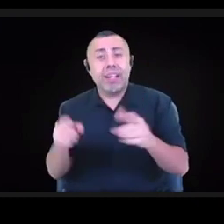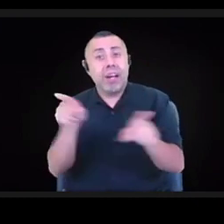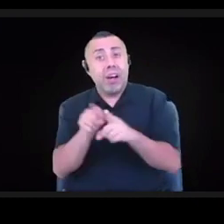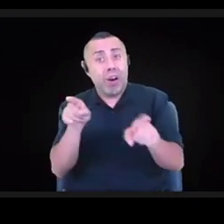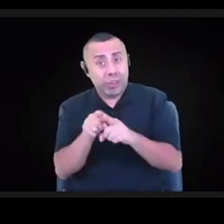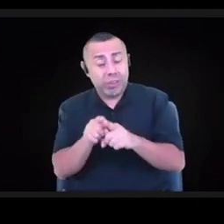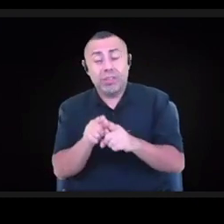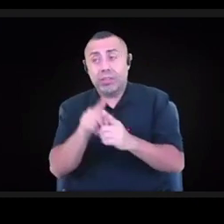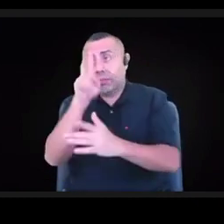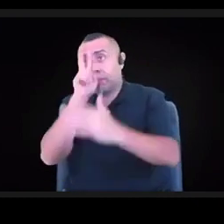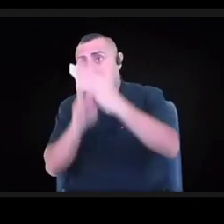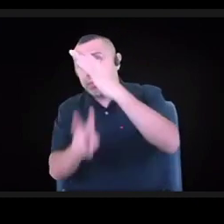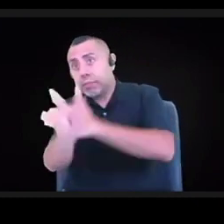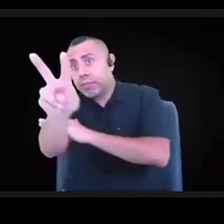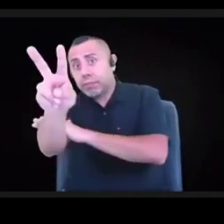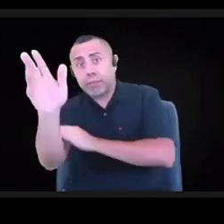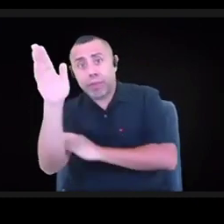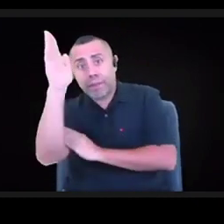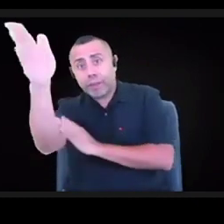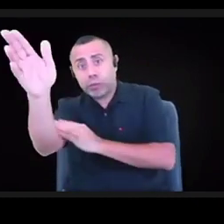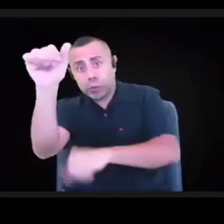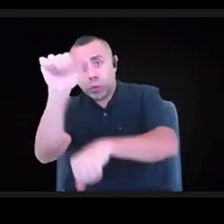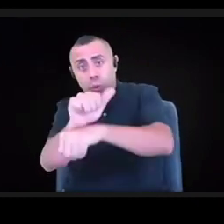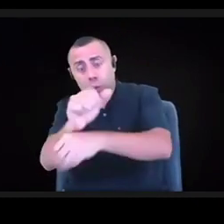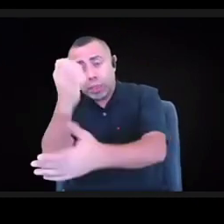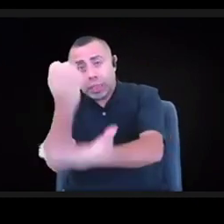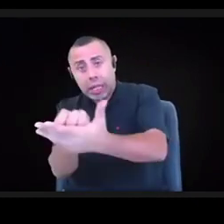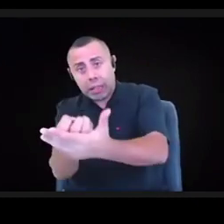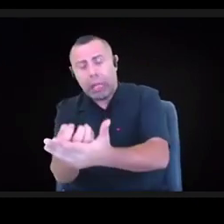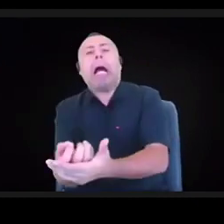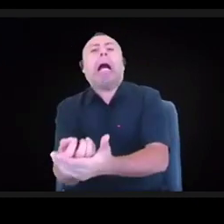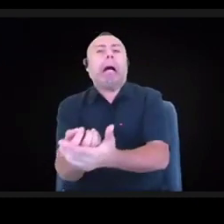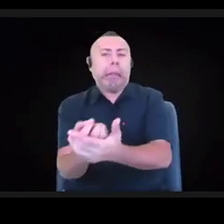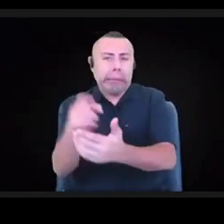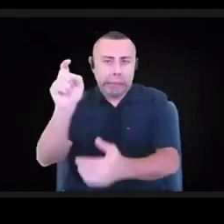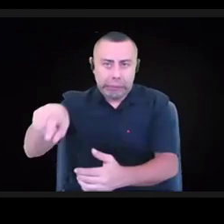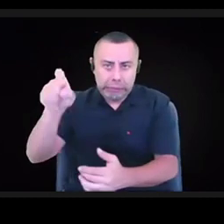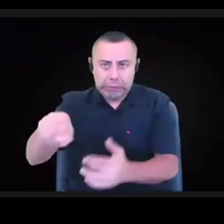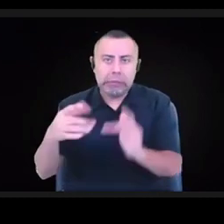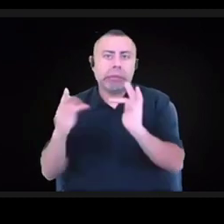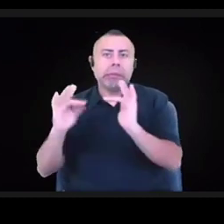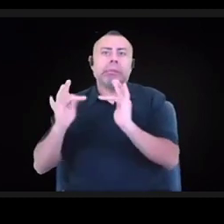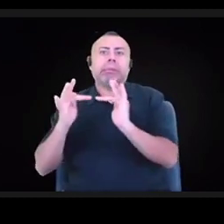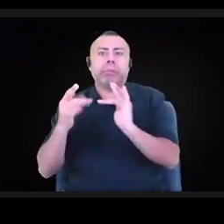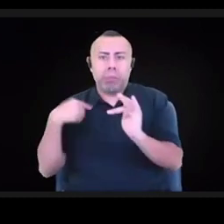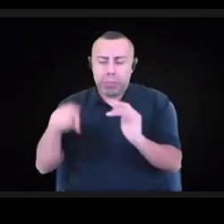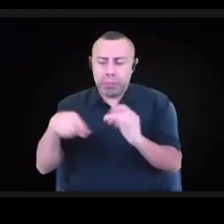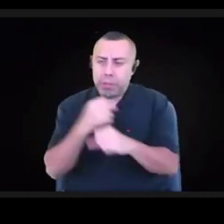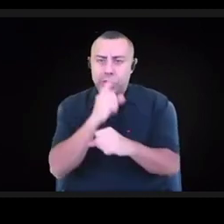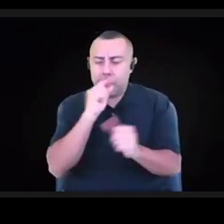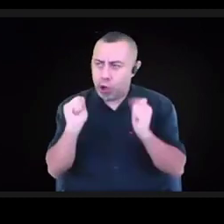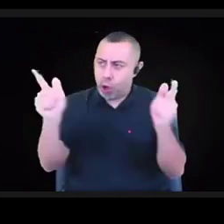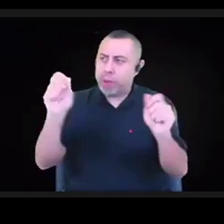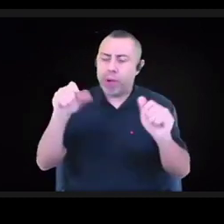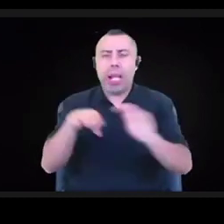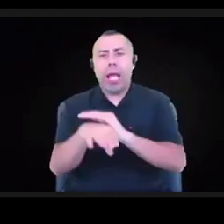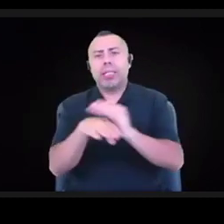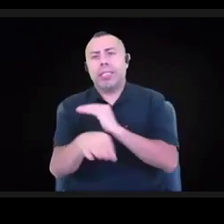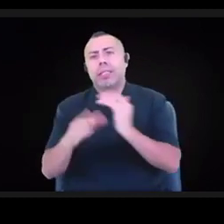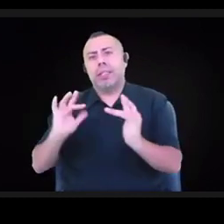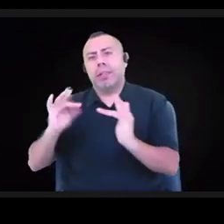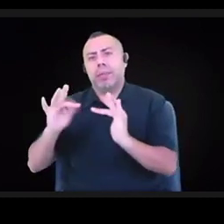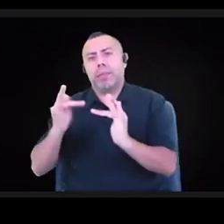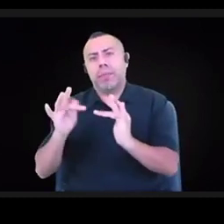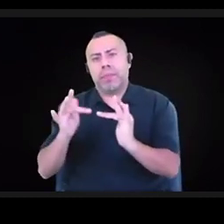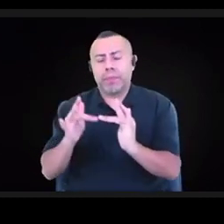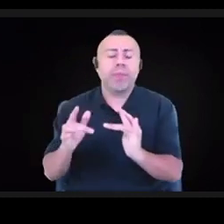economy is going to be. We have to ensure that everyone has access to the internet, to broadband. We have to ensure that everyone has access to the